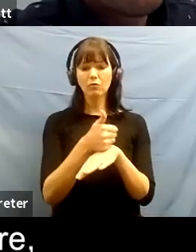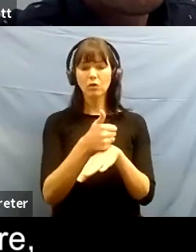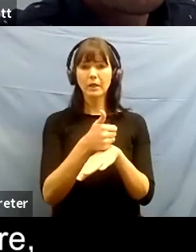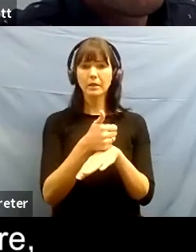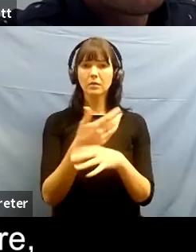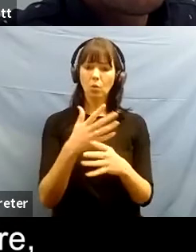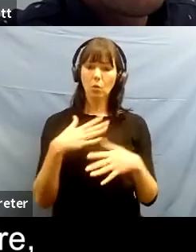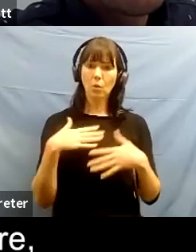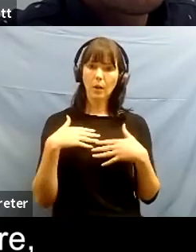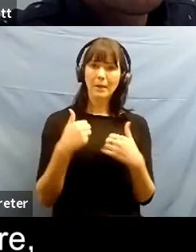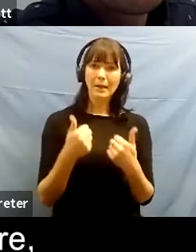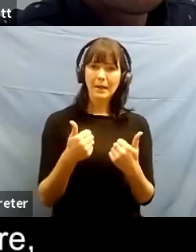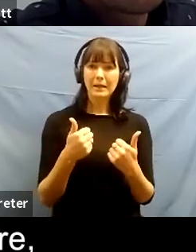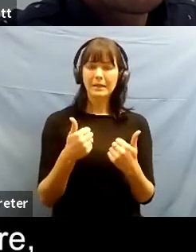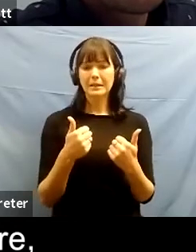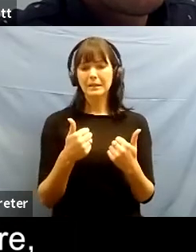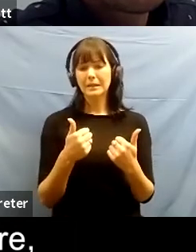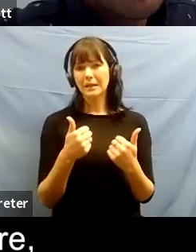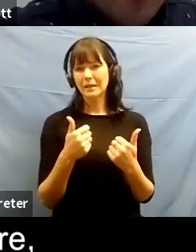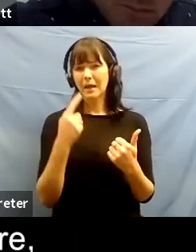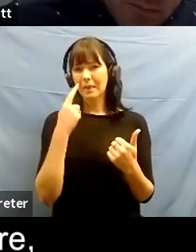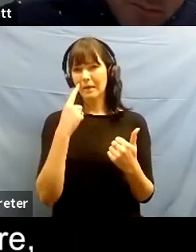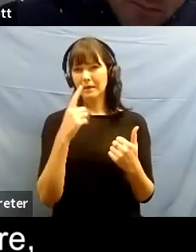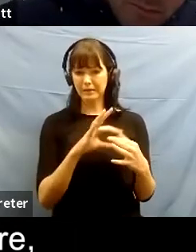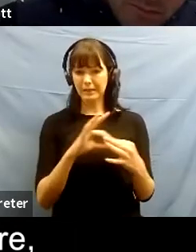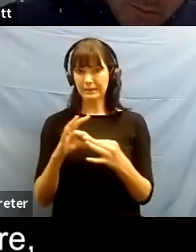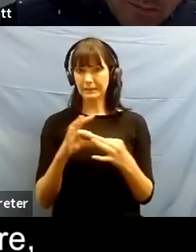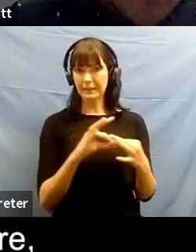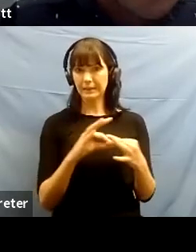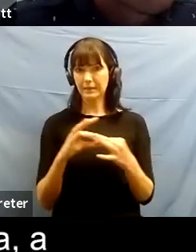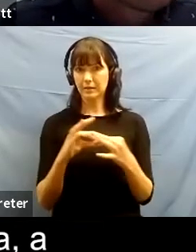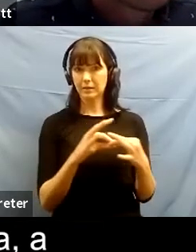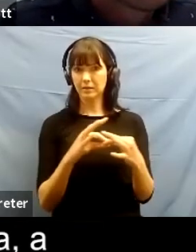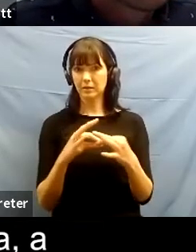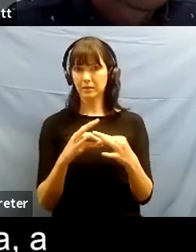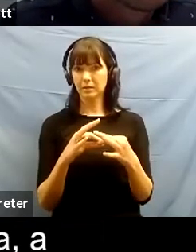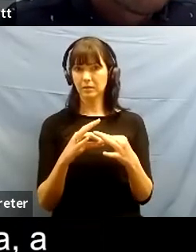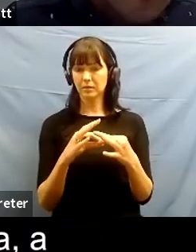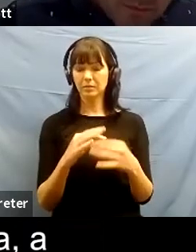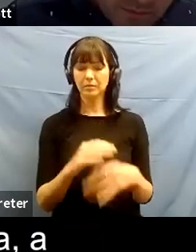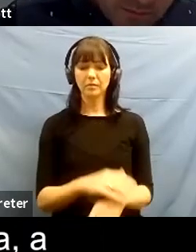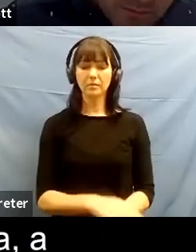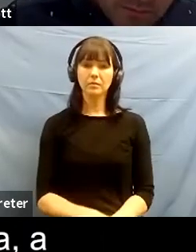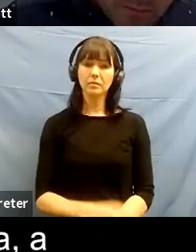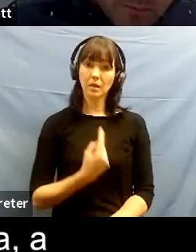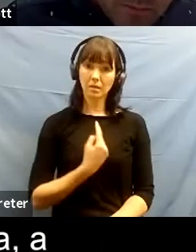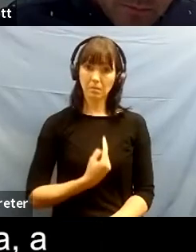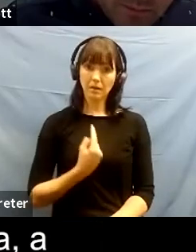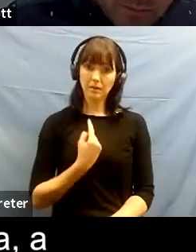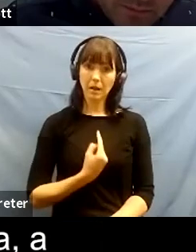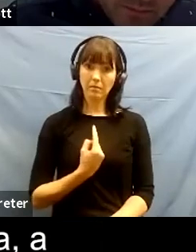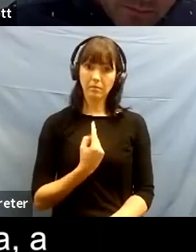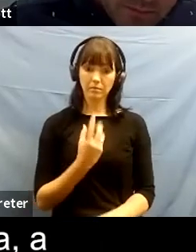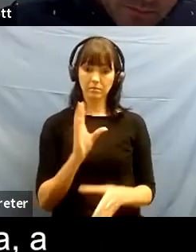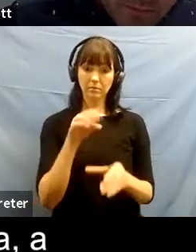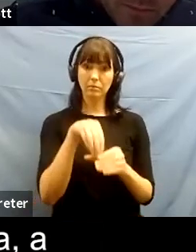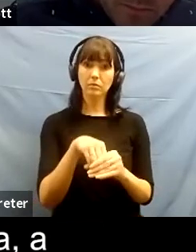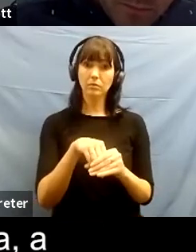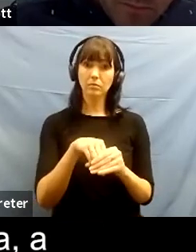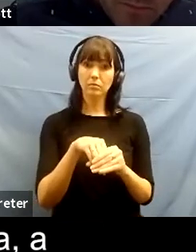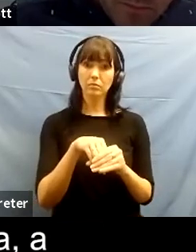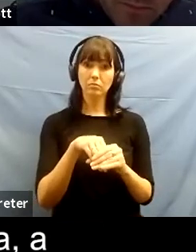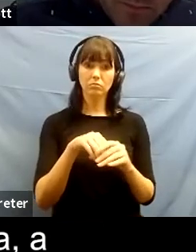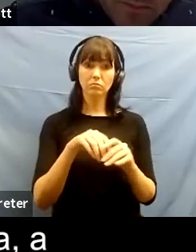two things are kind of strangely interconnected and um you know personally i've been part of a uh recovery program for